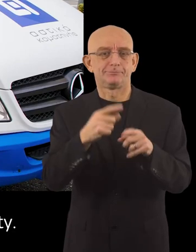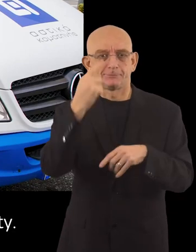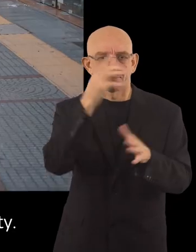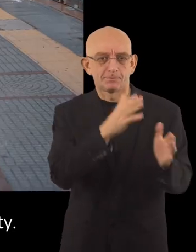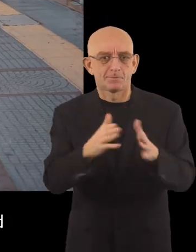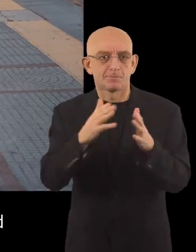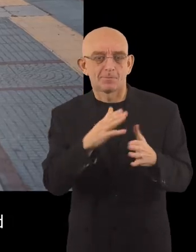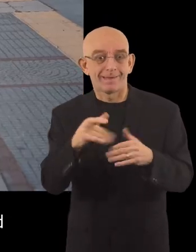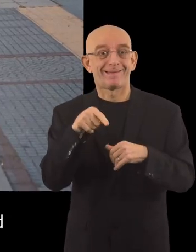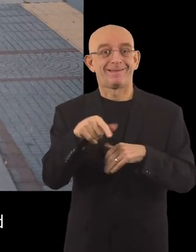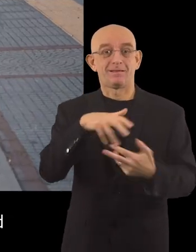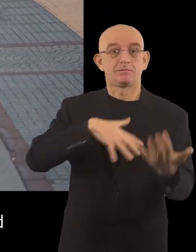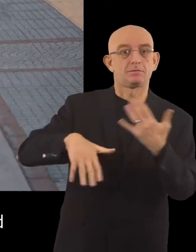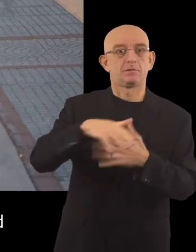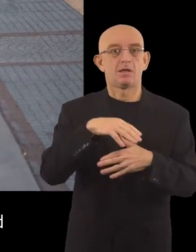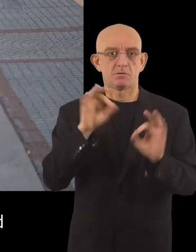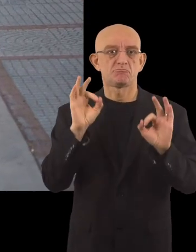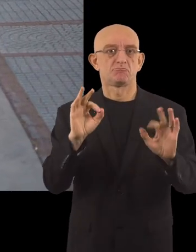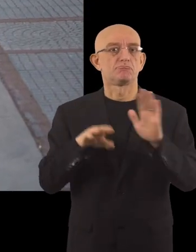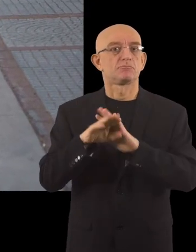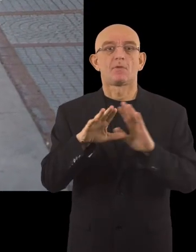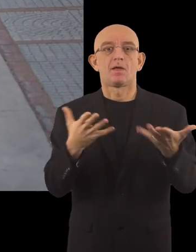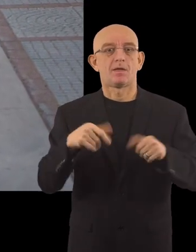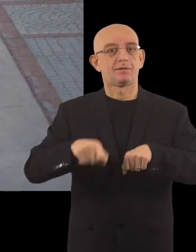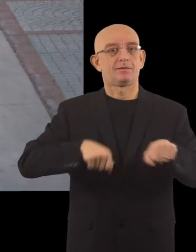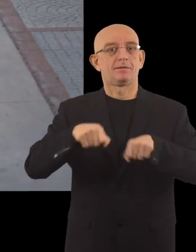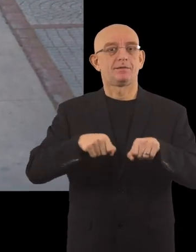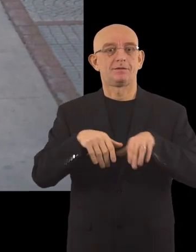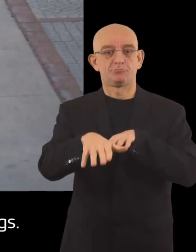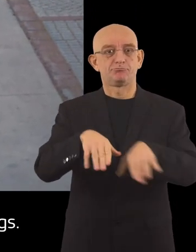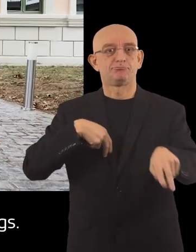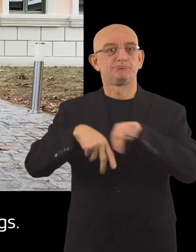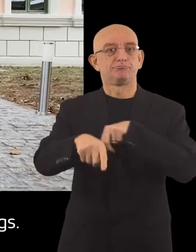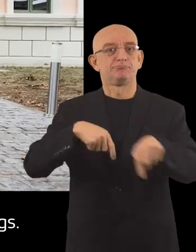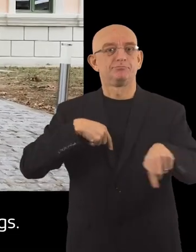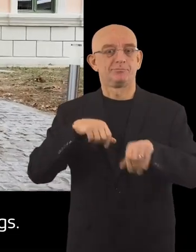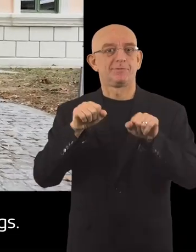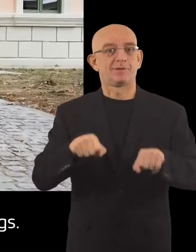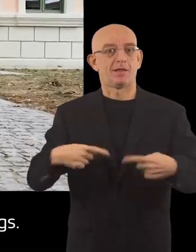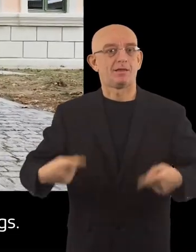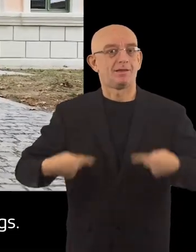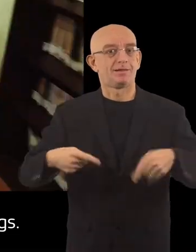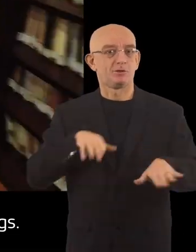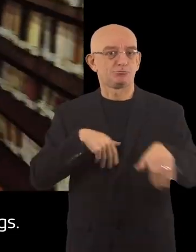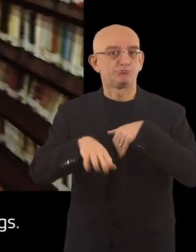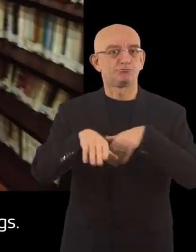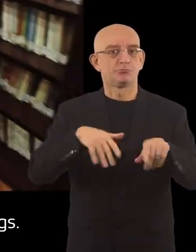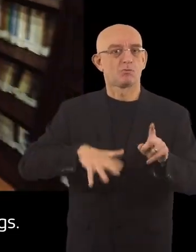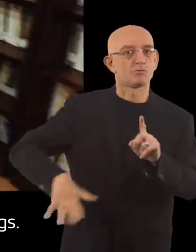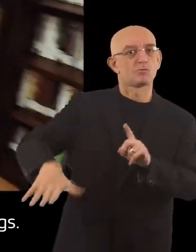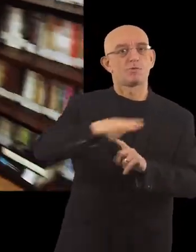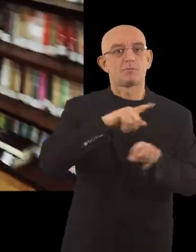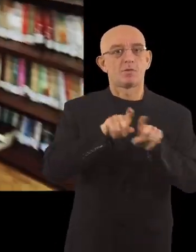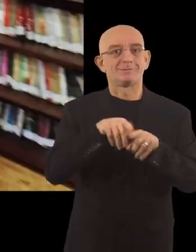The urban infrastructure was improved with the inclusion of bicycle lanes, accessible open spaces and public